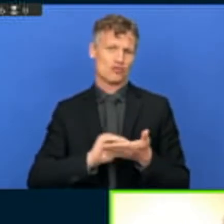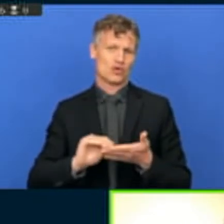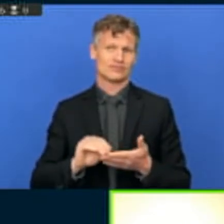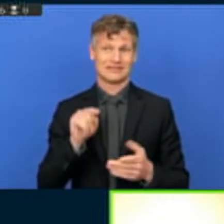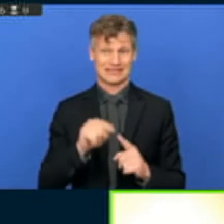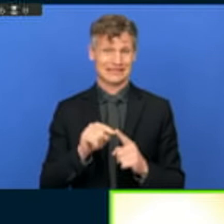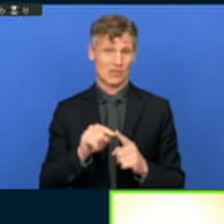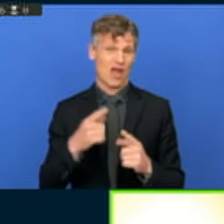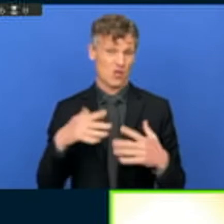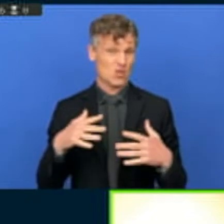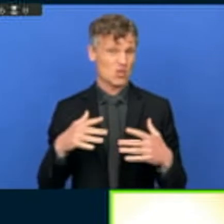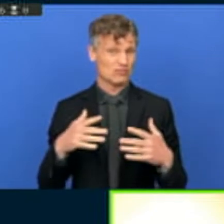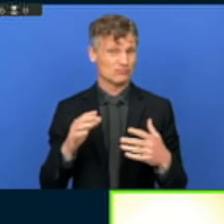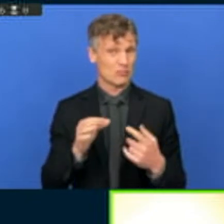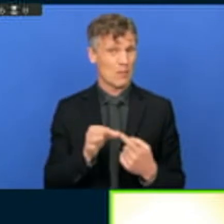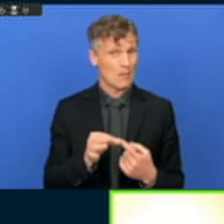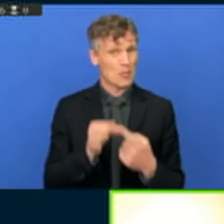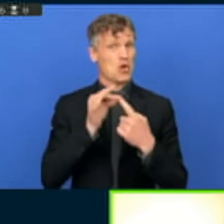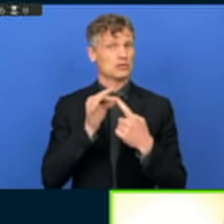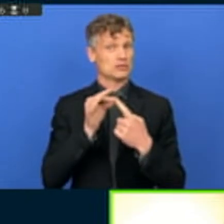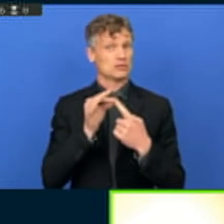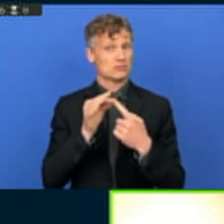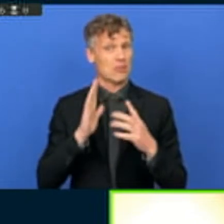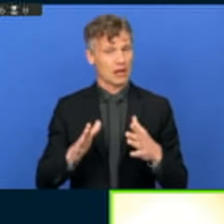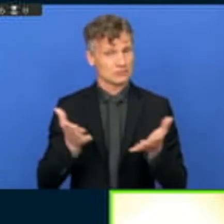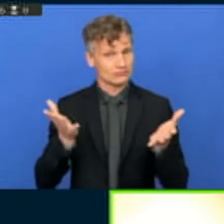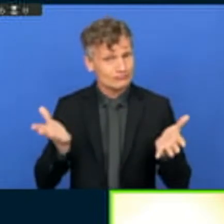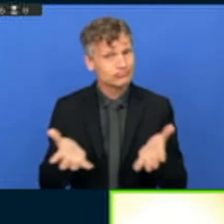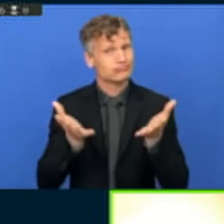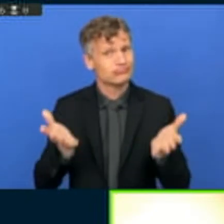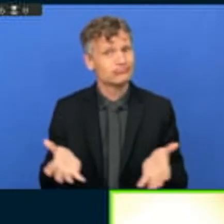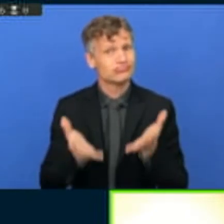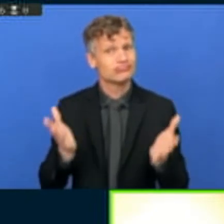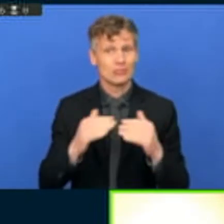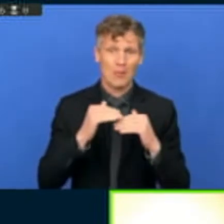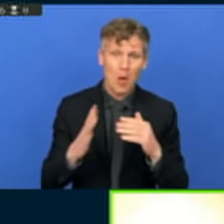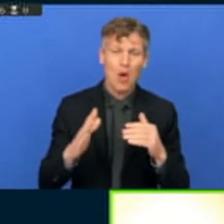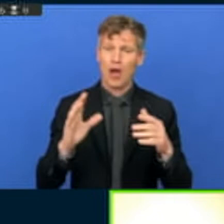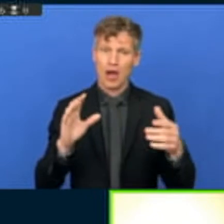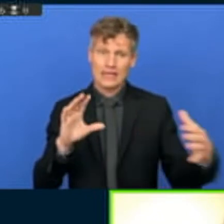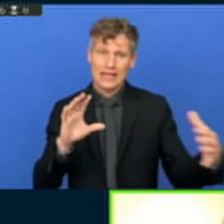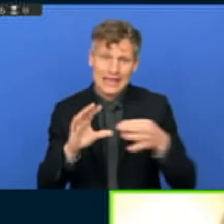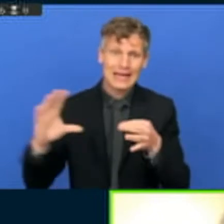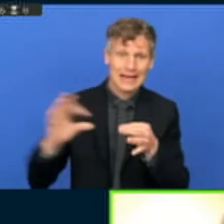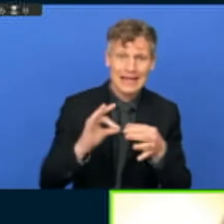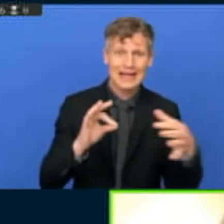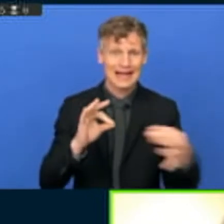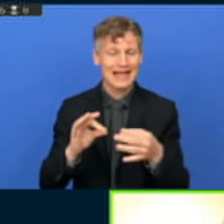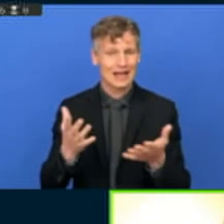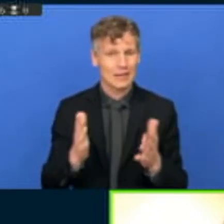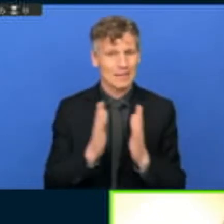further stimulate the production and the joint development of such voluntary local